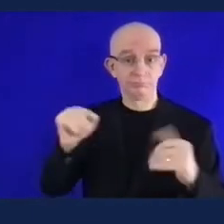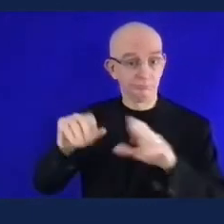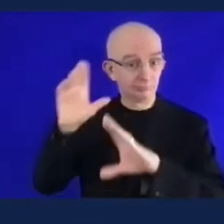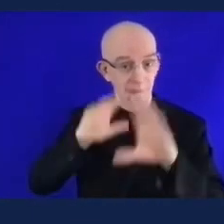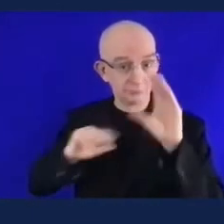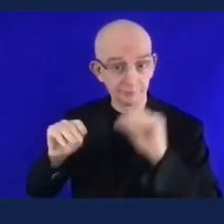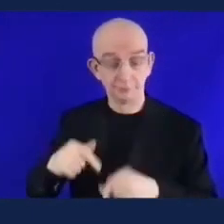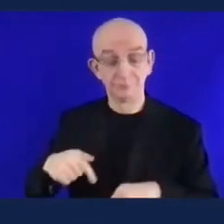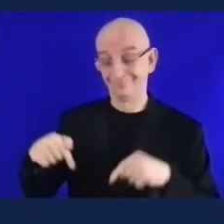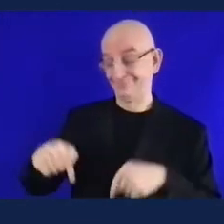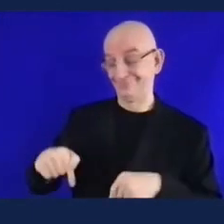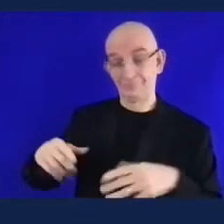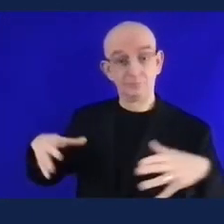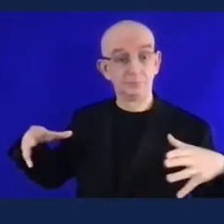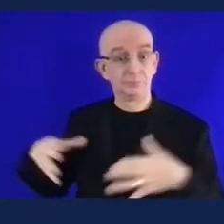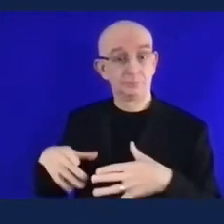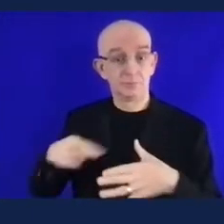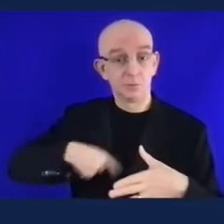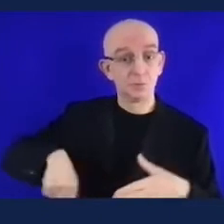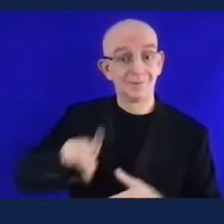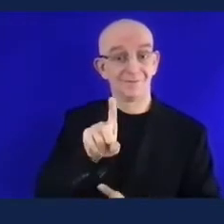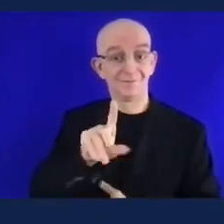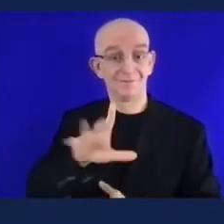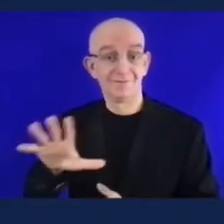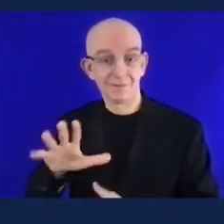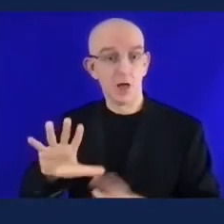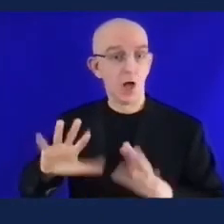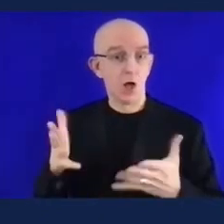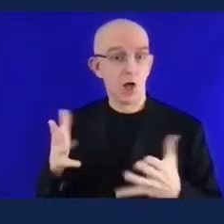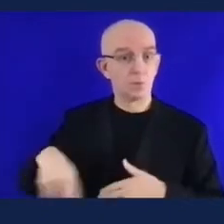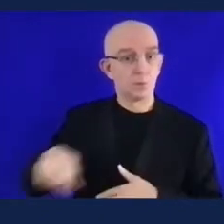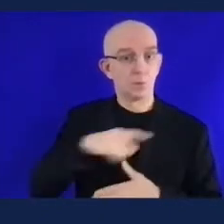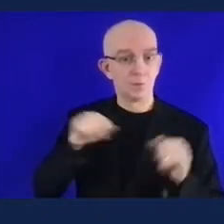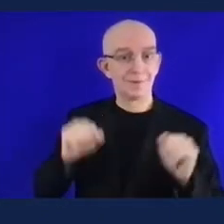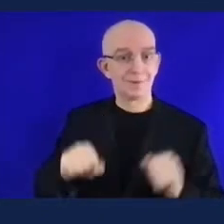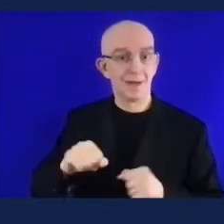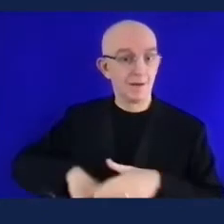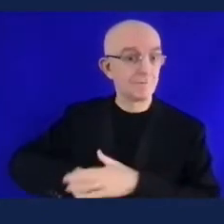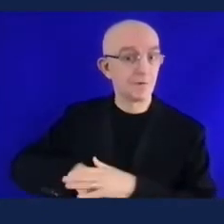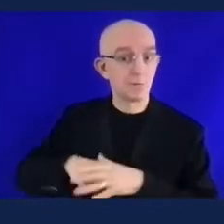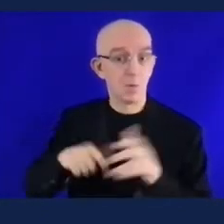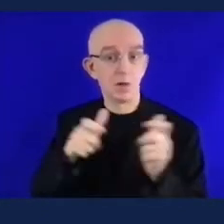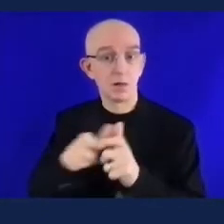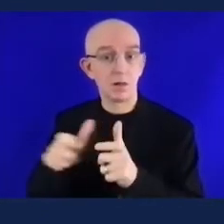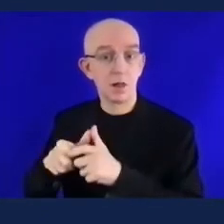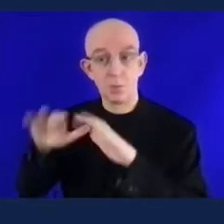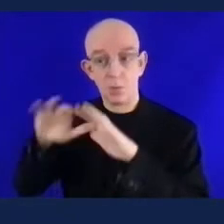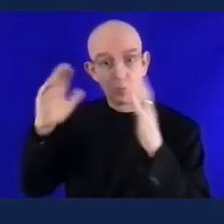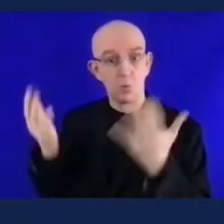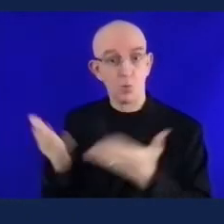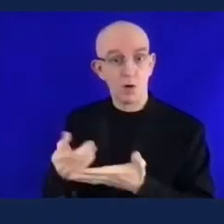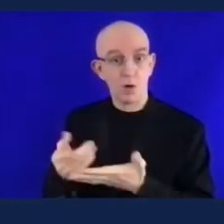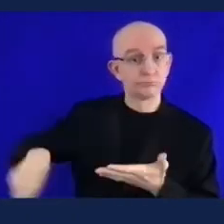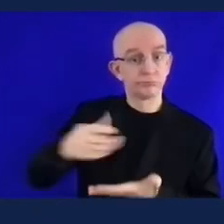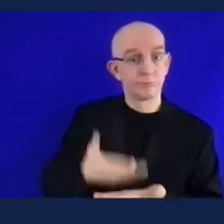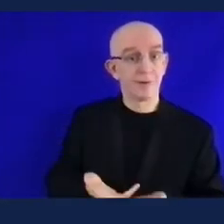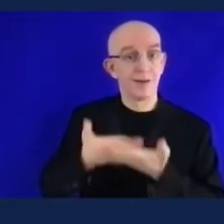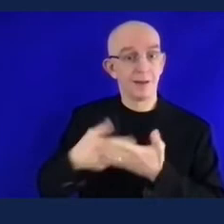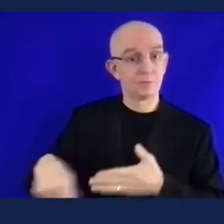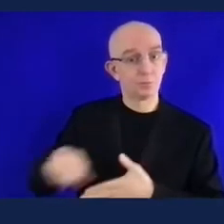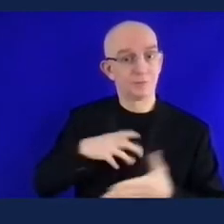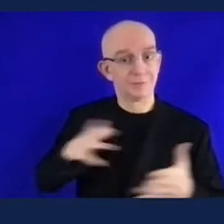venues for the paralympic games is many of the accessible seats at football stadium around the world uh